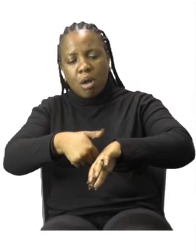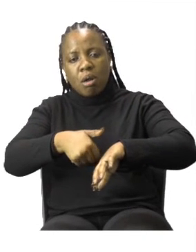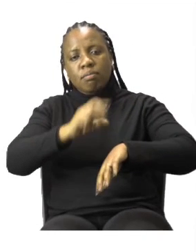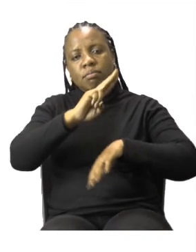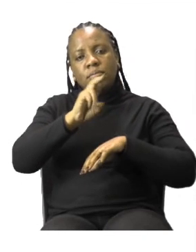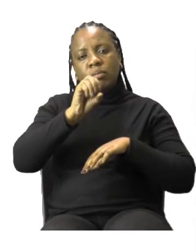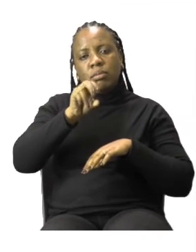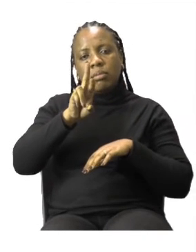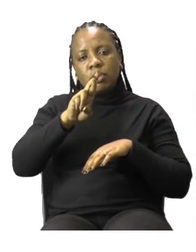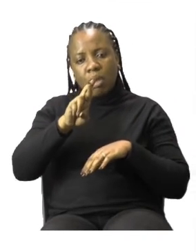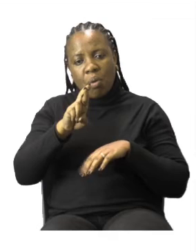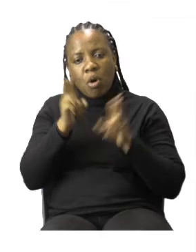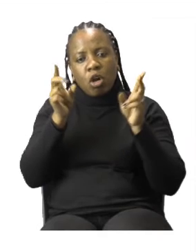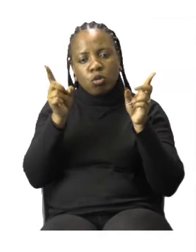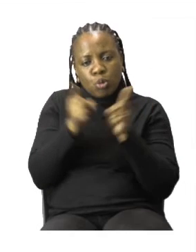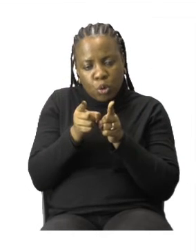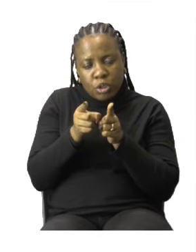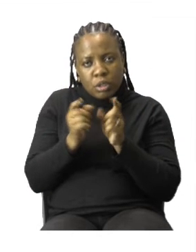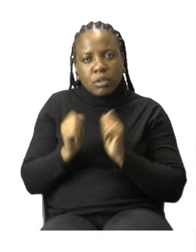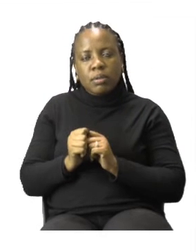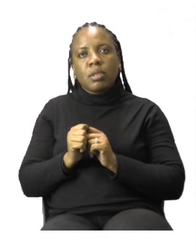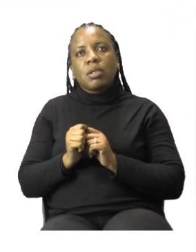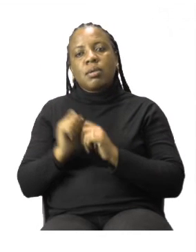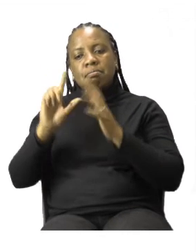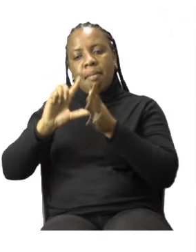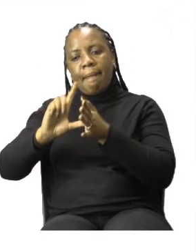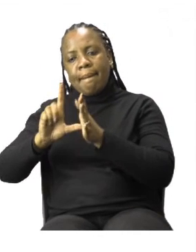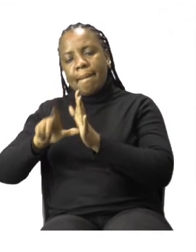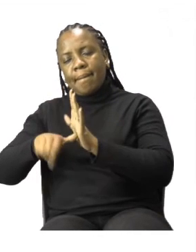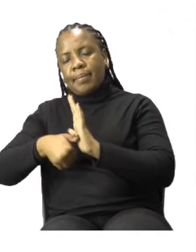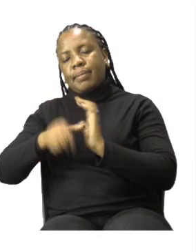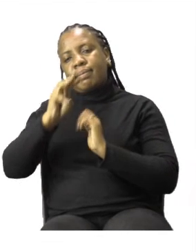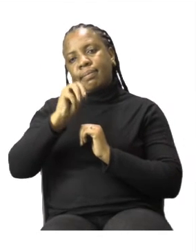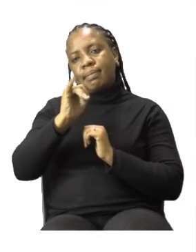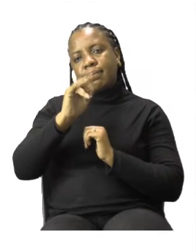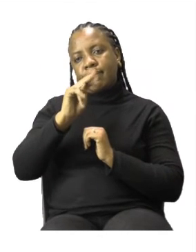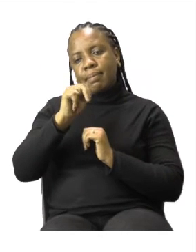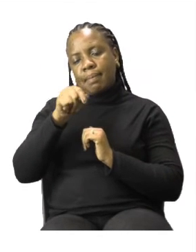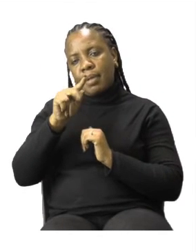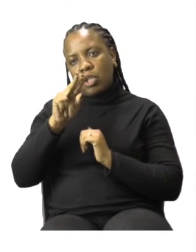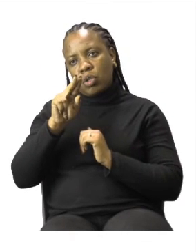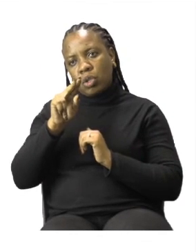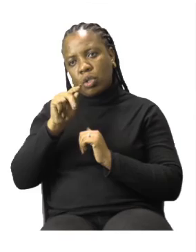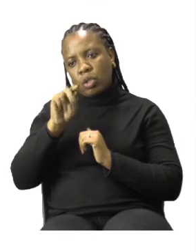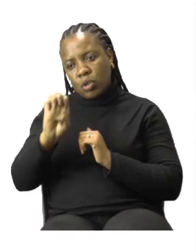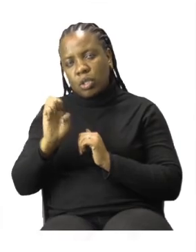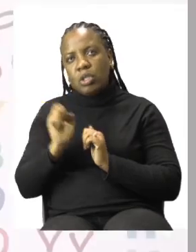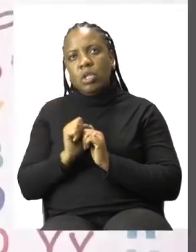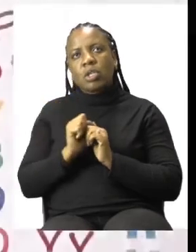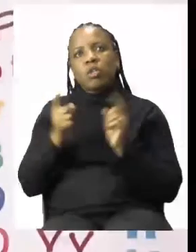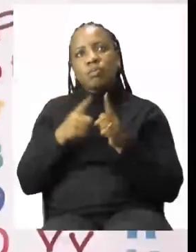It has the minute hand on 12 and then the hour hand is on